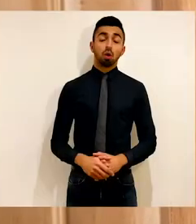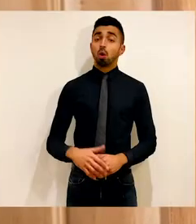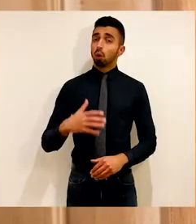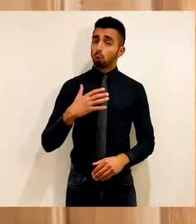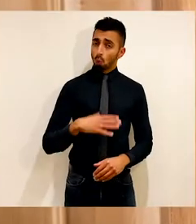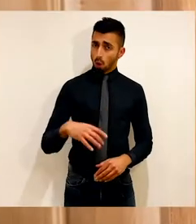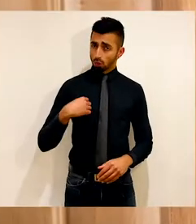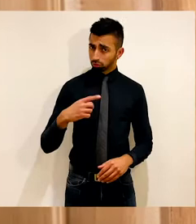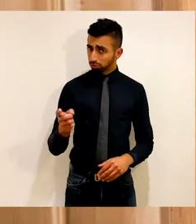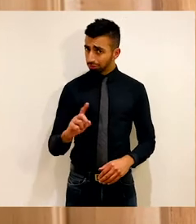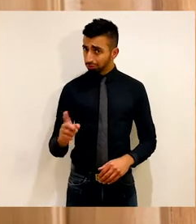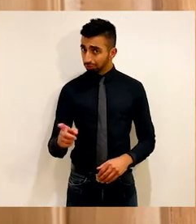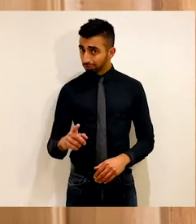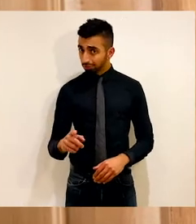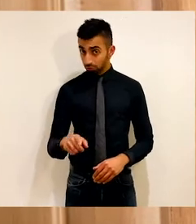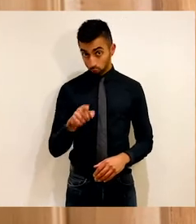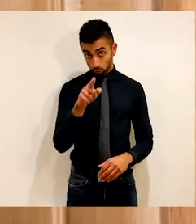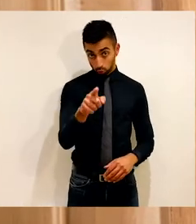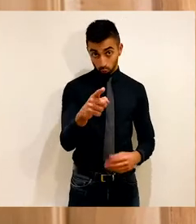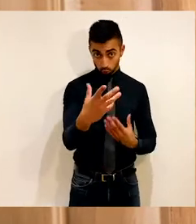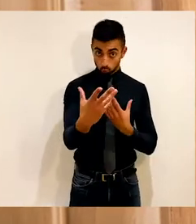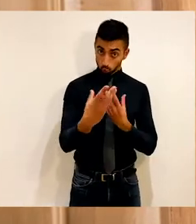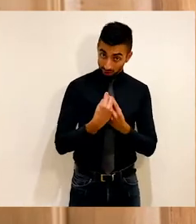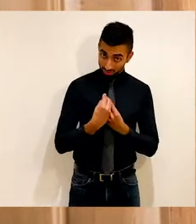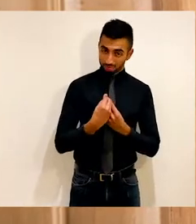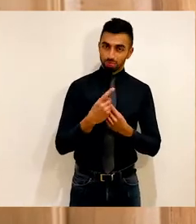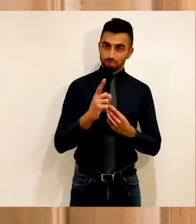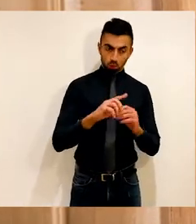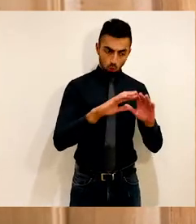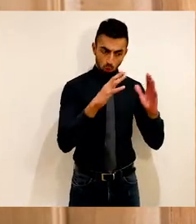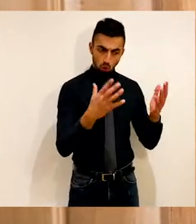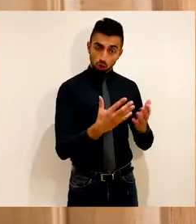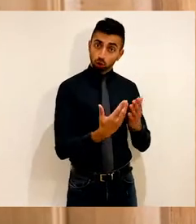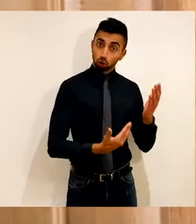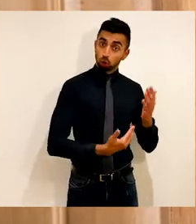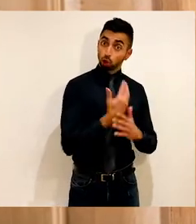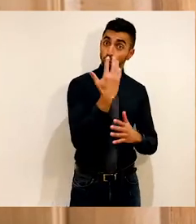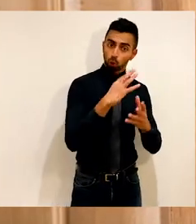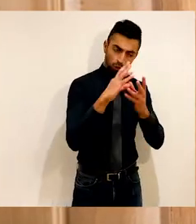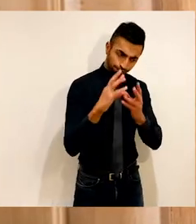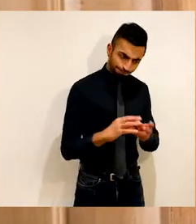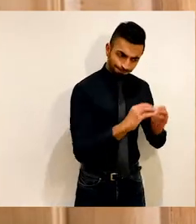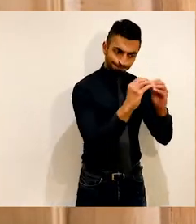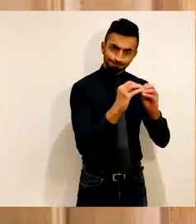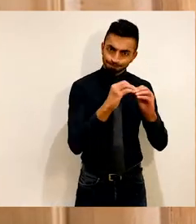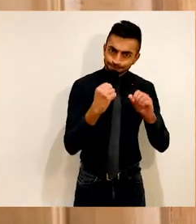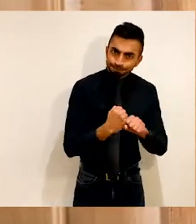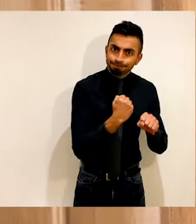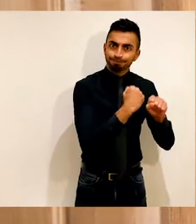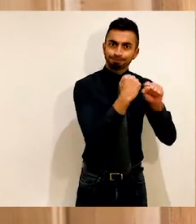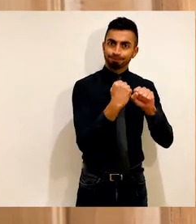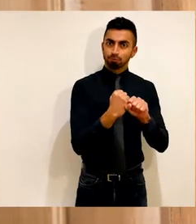I want to invite you to build a world with me.